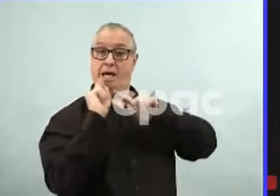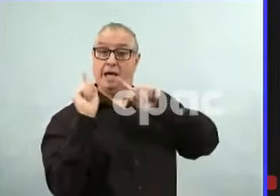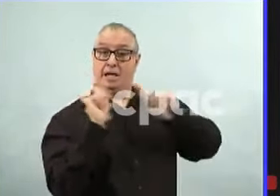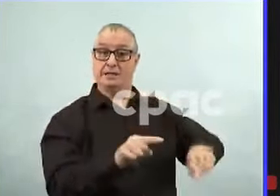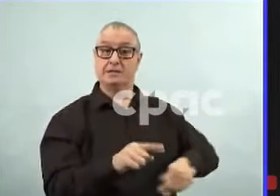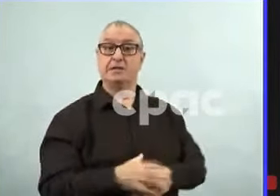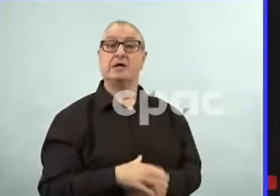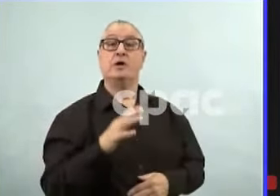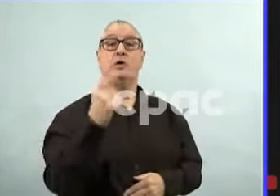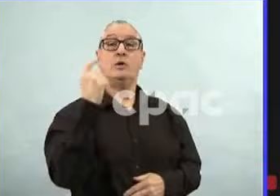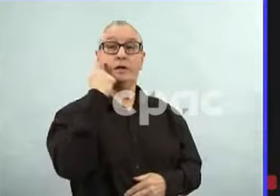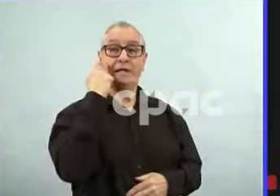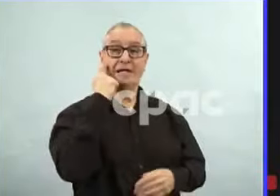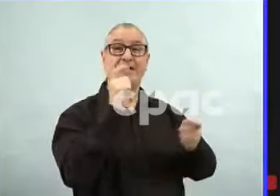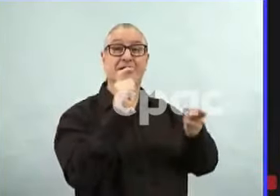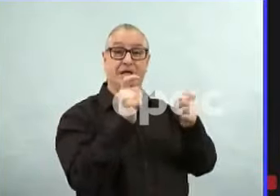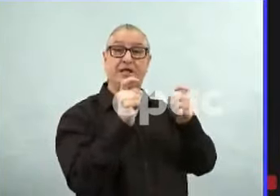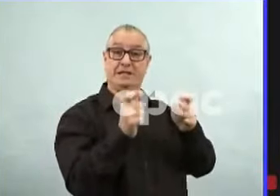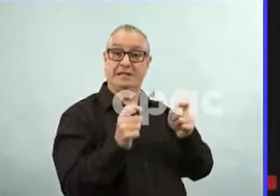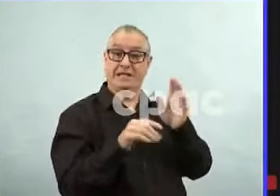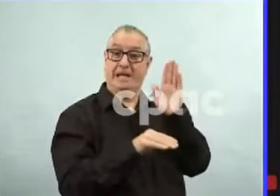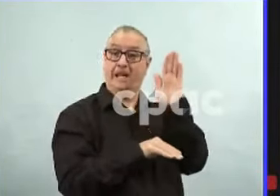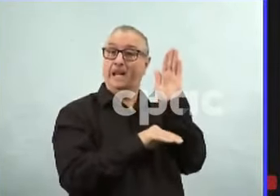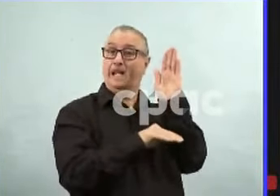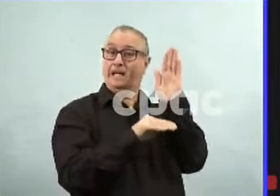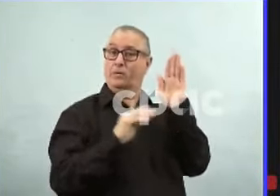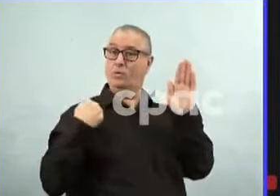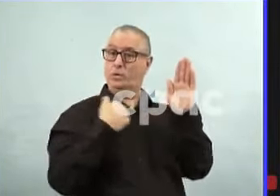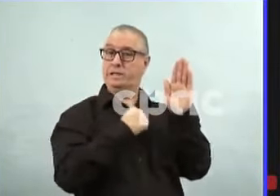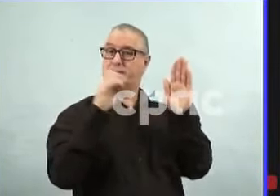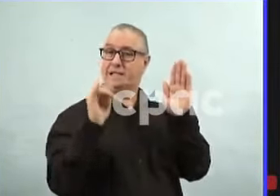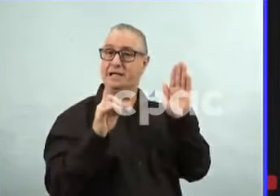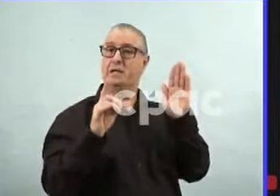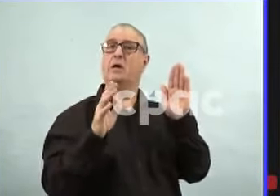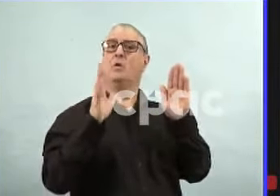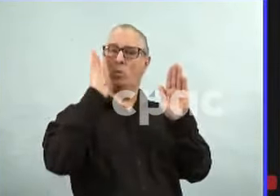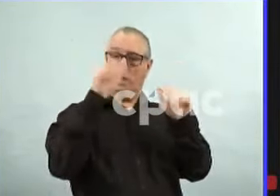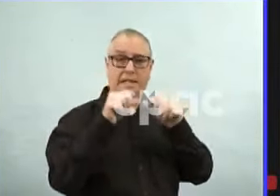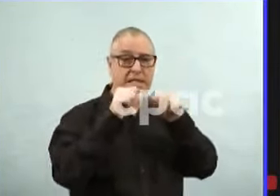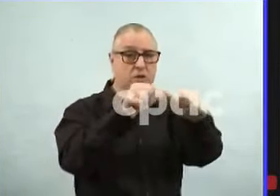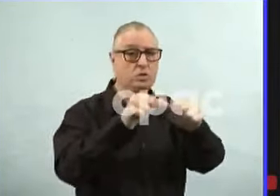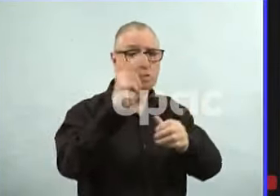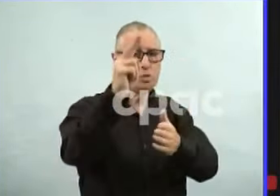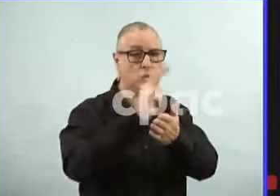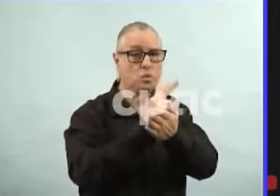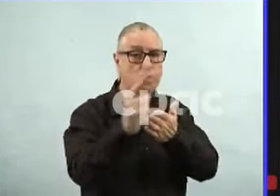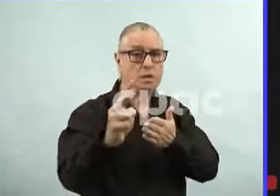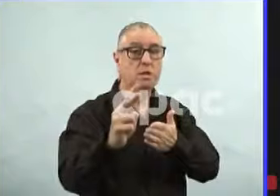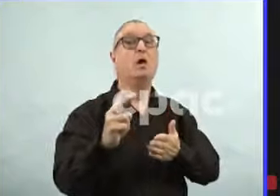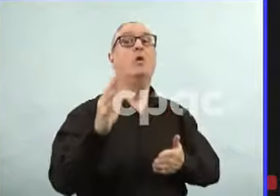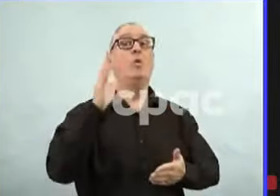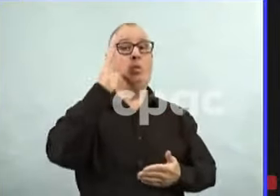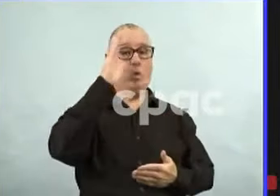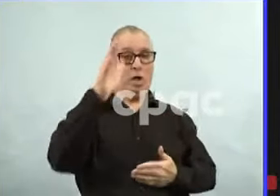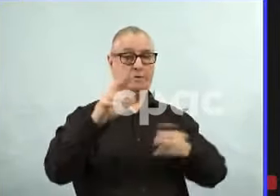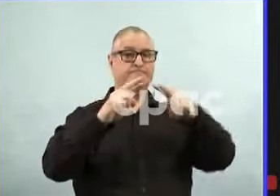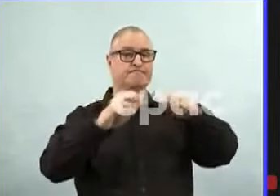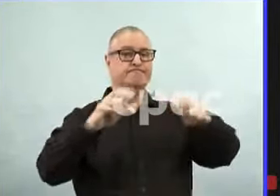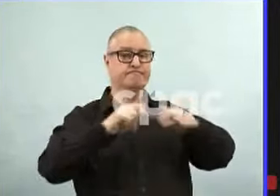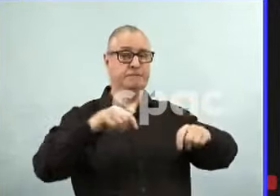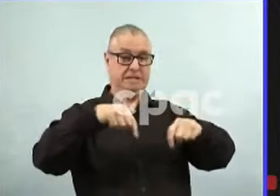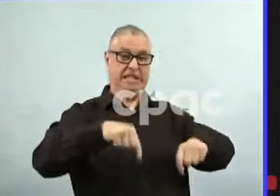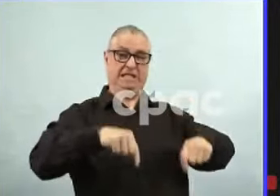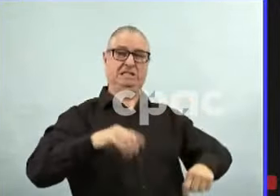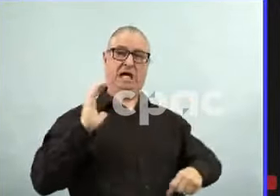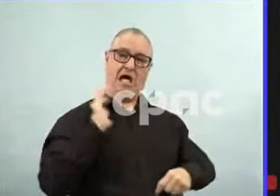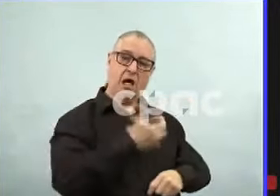weeks' time. We monitor our situation here in Manitoba. We look at what our risk is. We look at what our impacts are on our acute care system. We